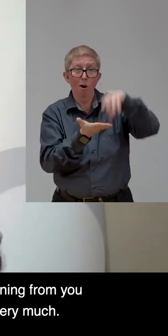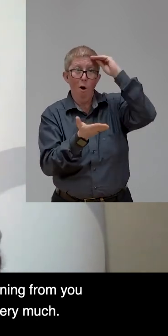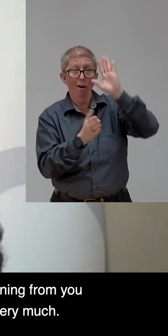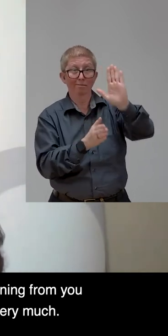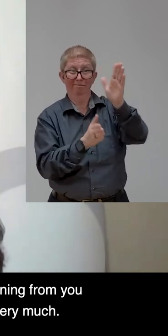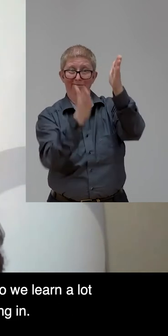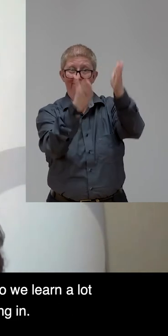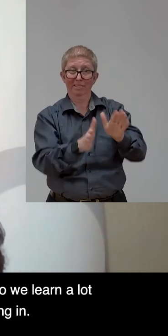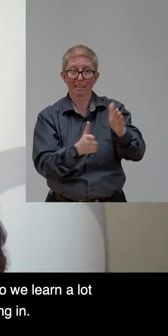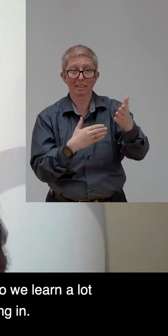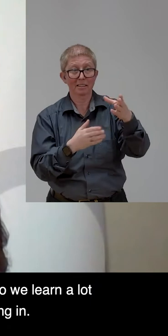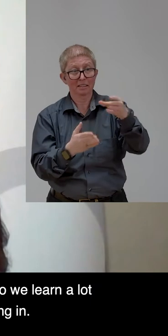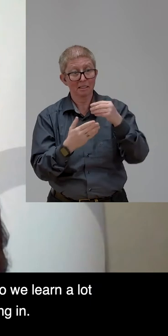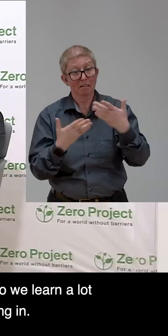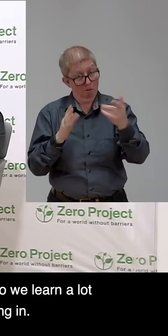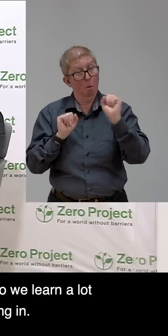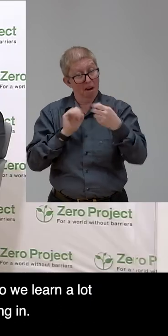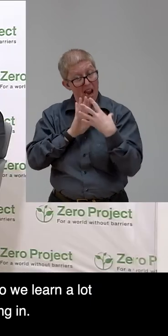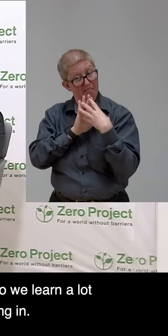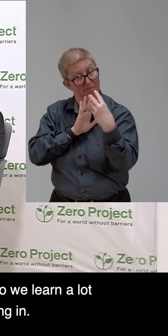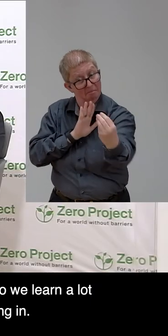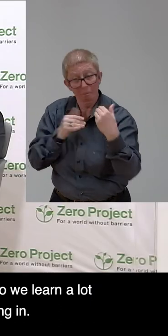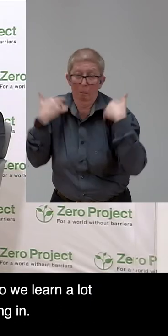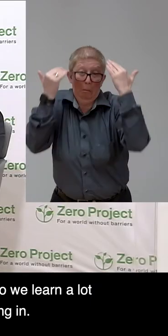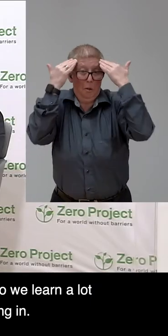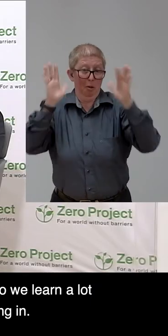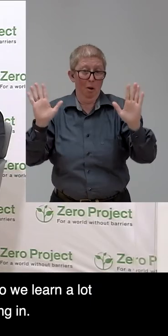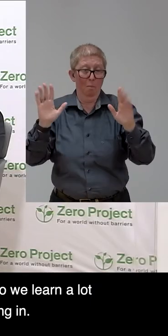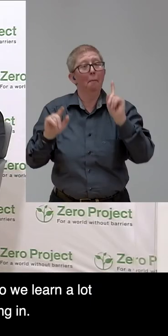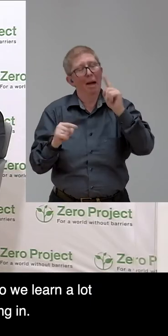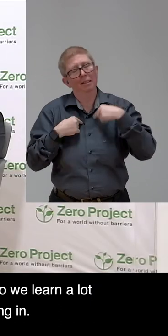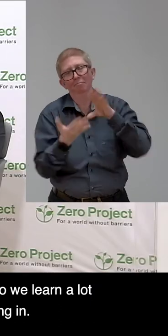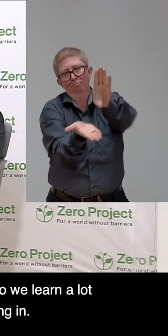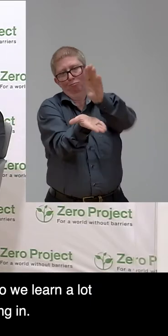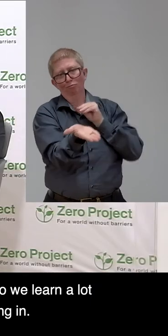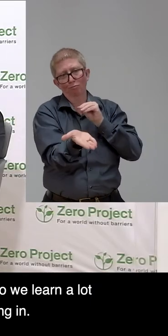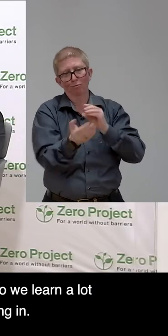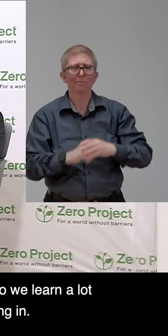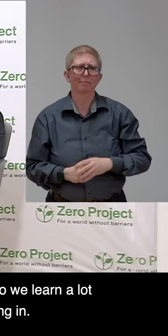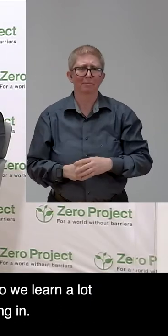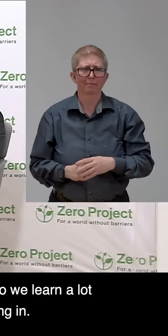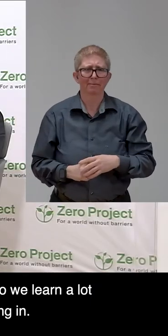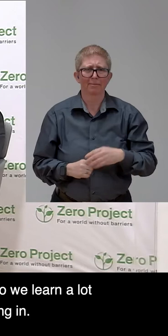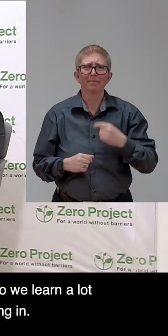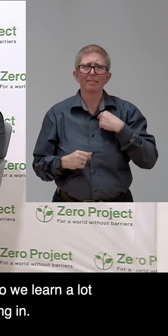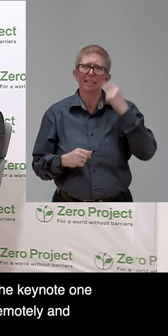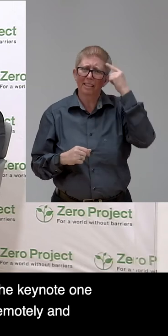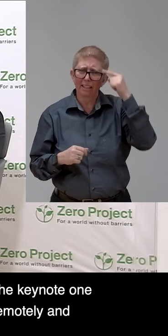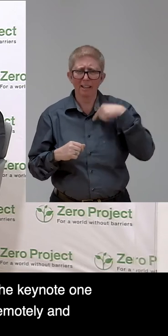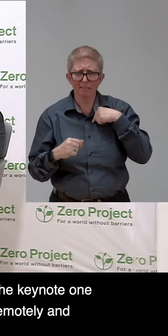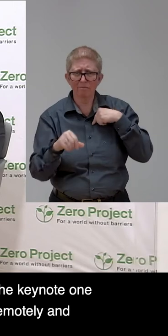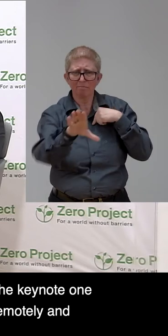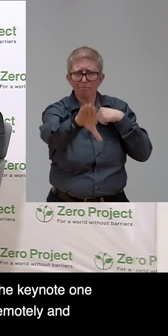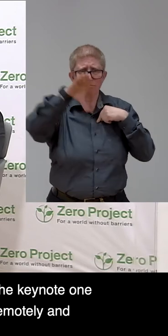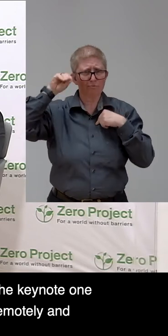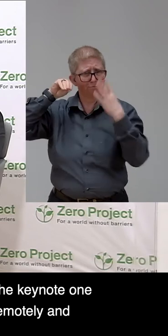thank you very much. Thank you, Carola. Be assured that it works both ways. So we learn a lot from you as well. Thank you, Carola, for coming in. Thank you,